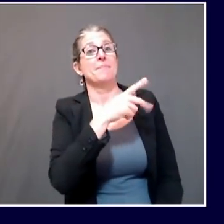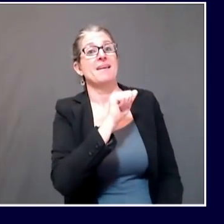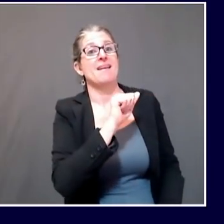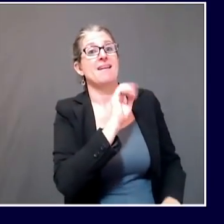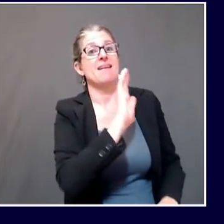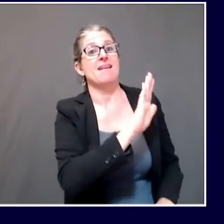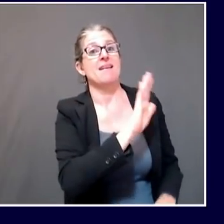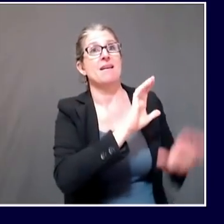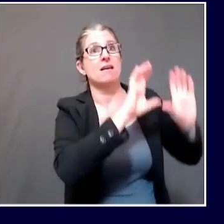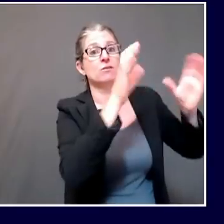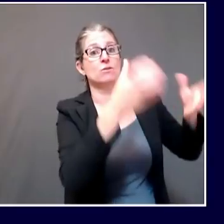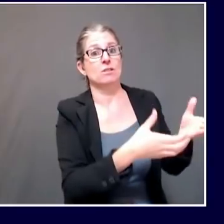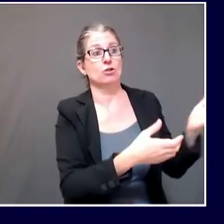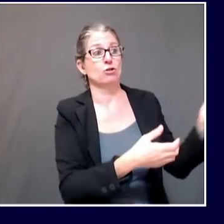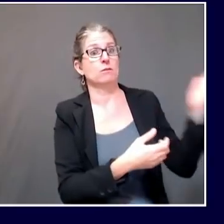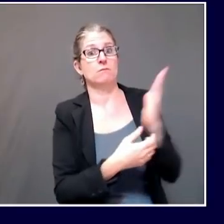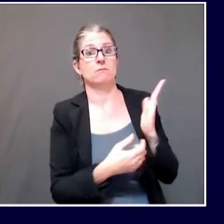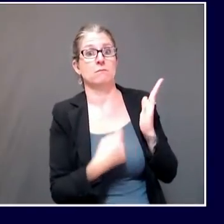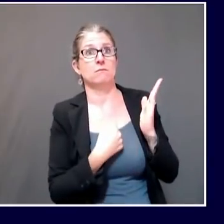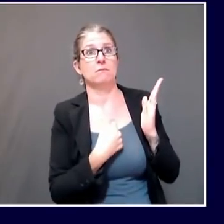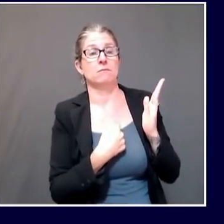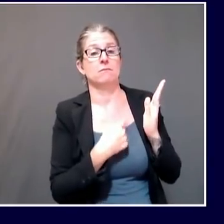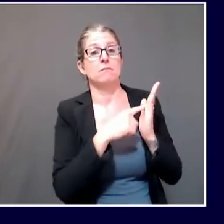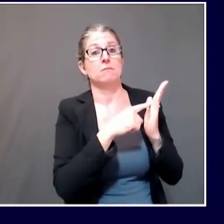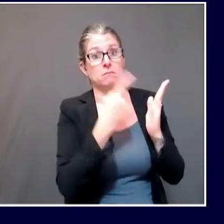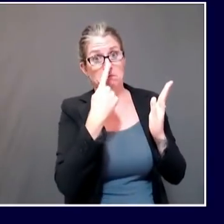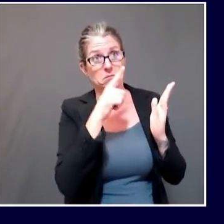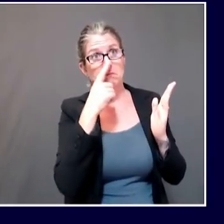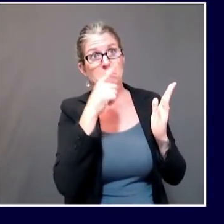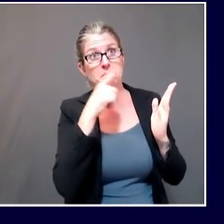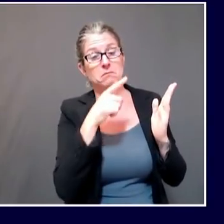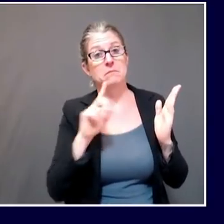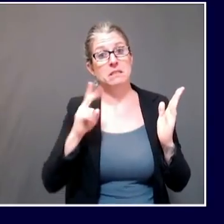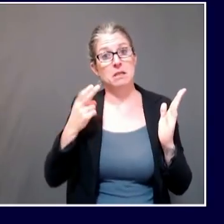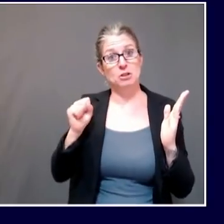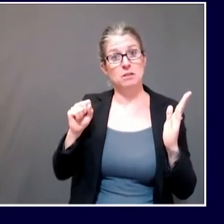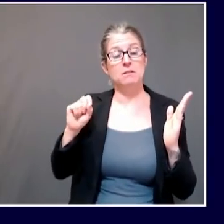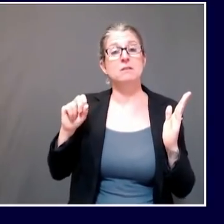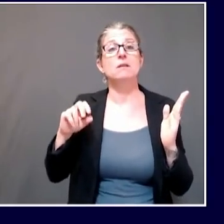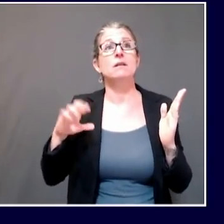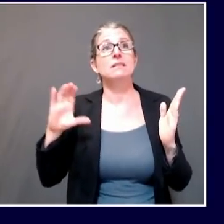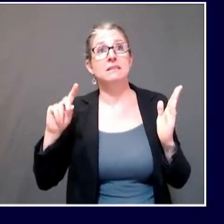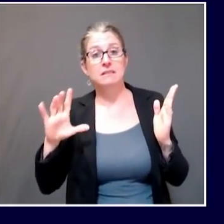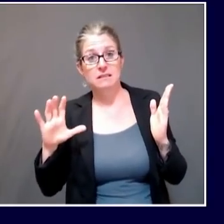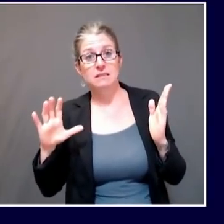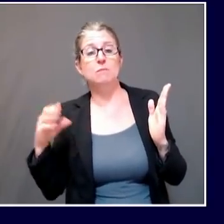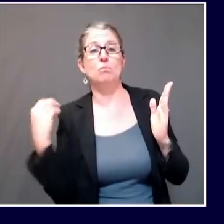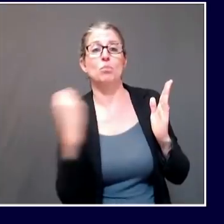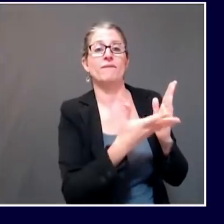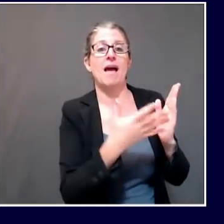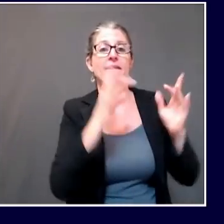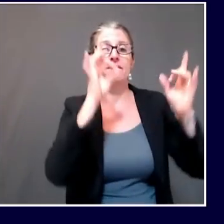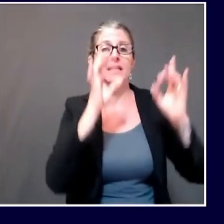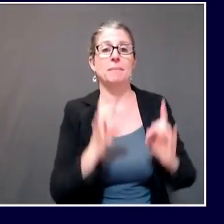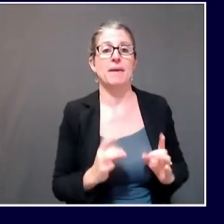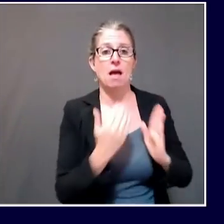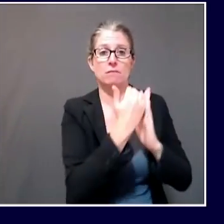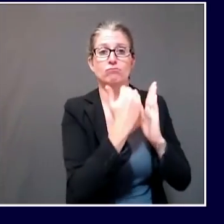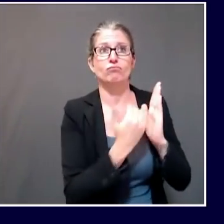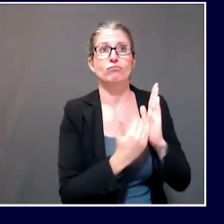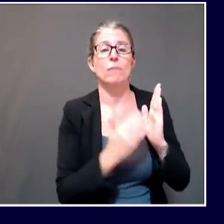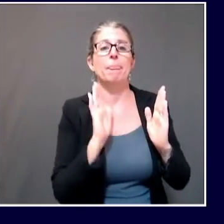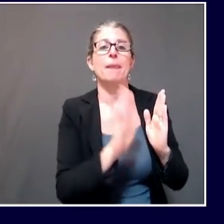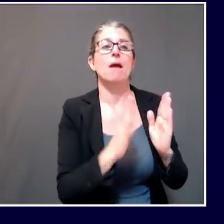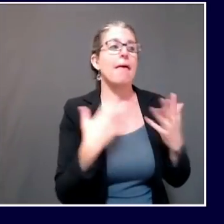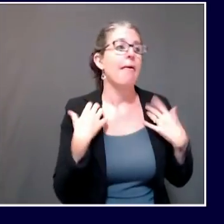from DHHS and CDC with respect to the health and safety that they put together. And so I think